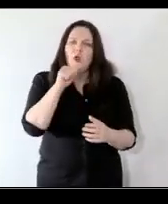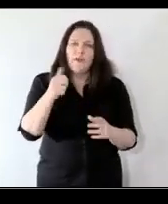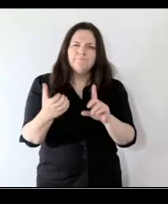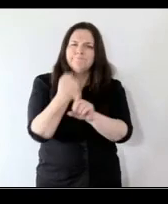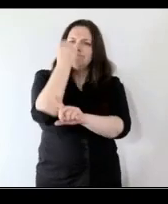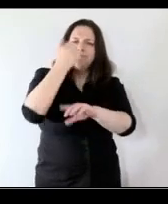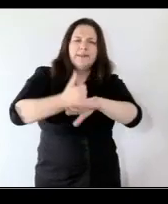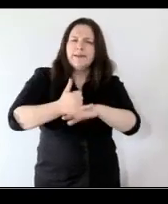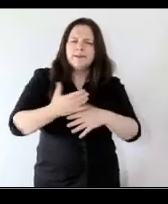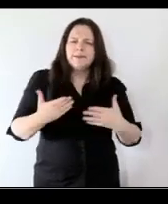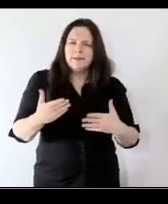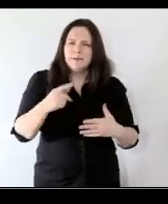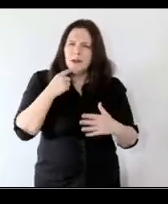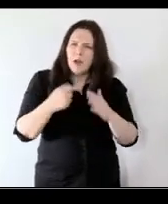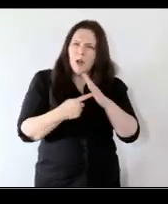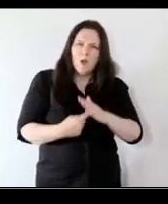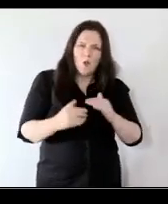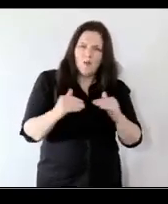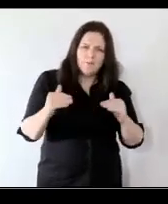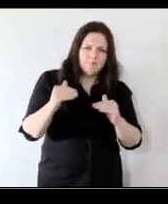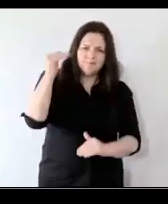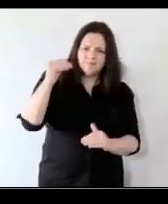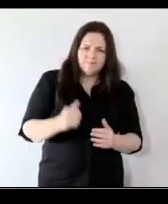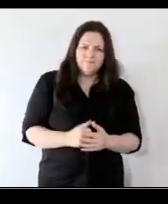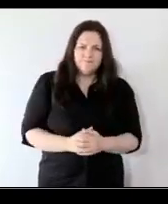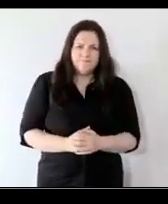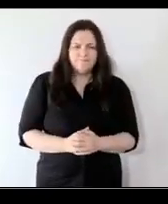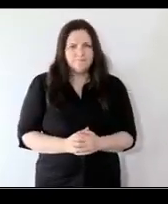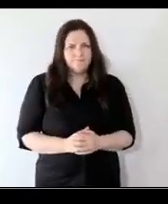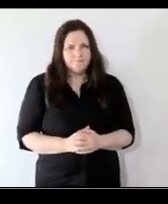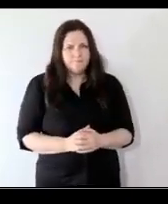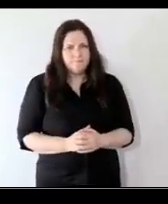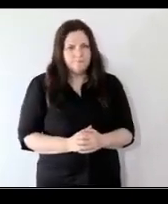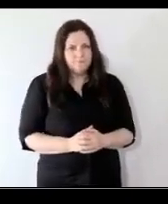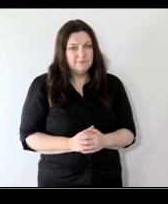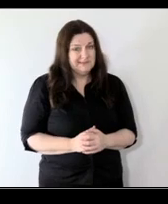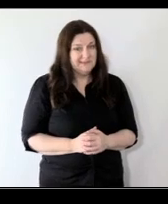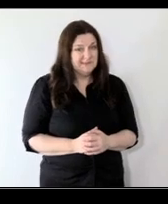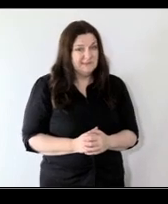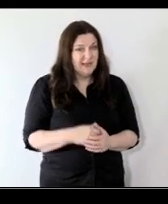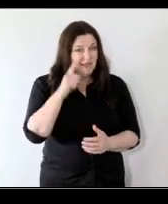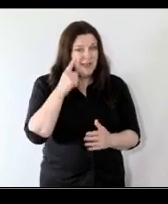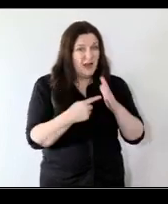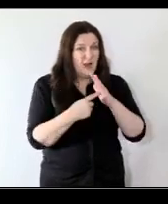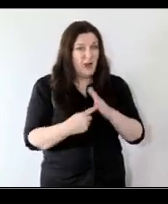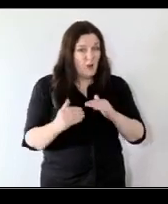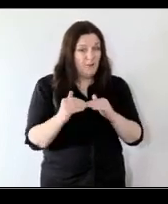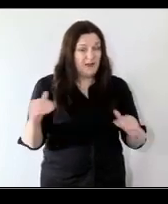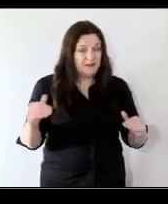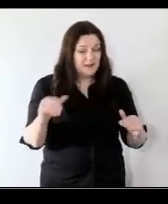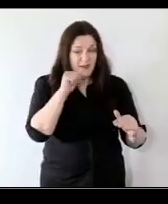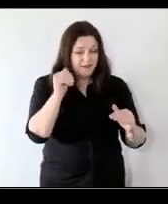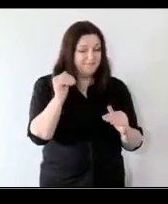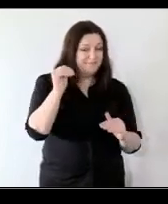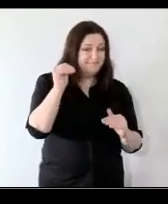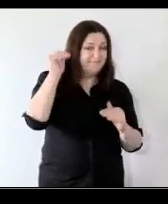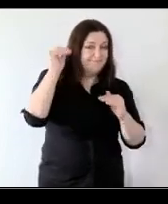moment an opportunity but coming still from a very low base uh i'm afraid we are still coming from a pretty low base so